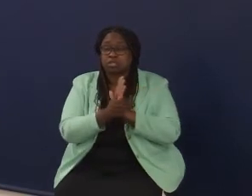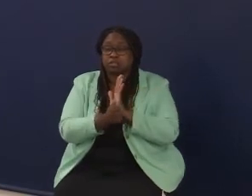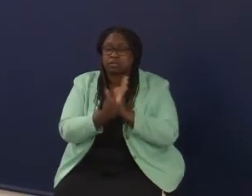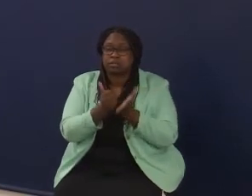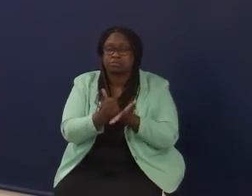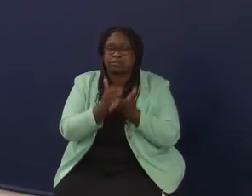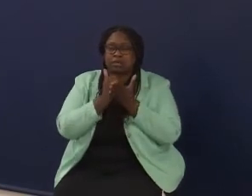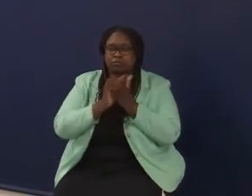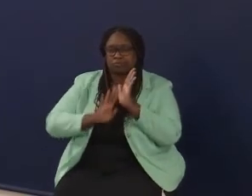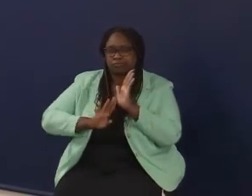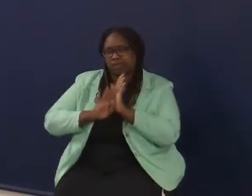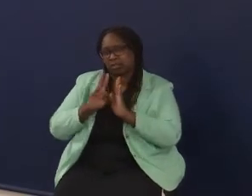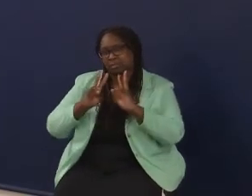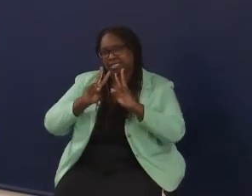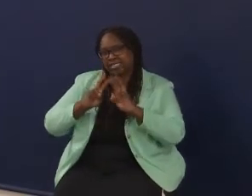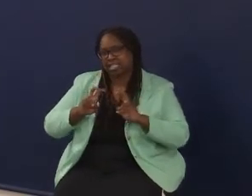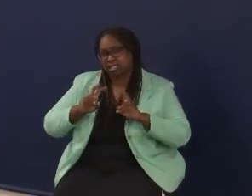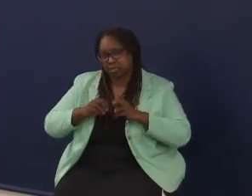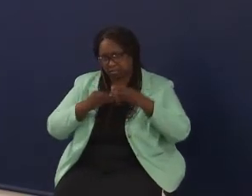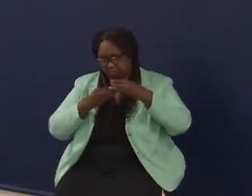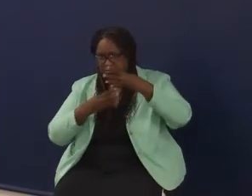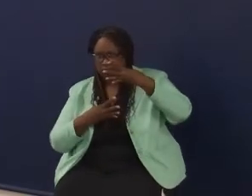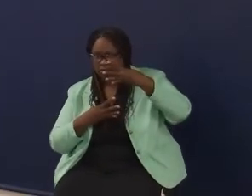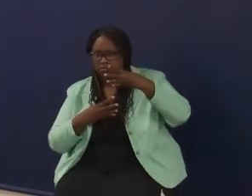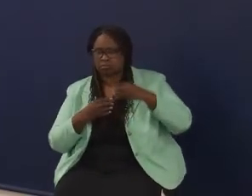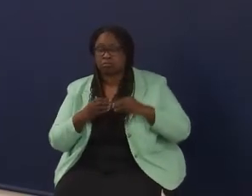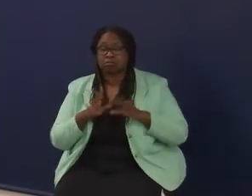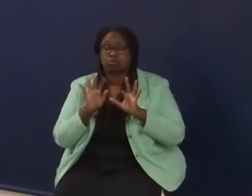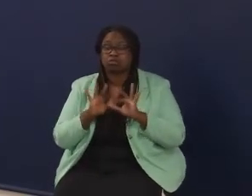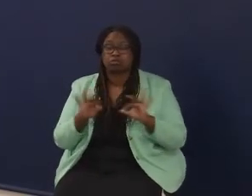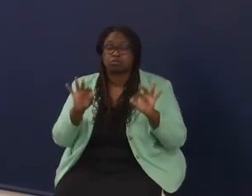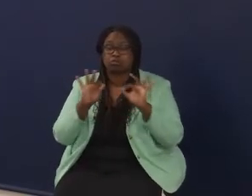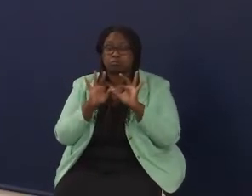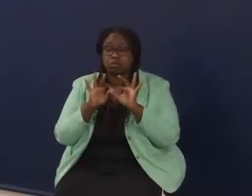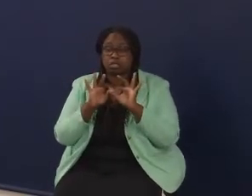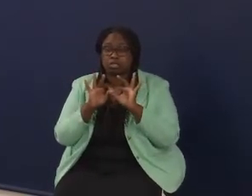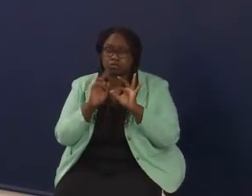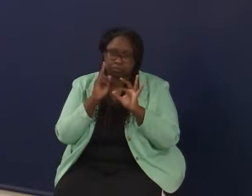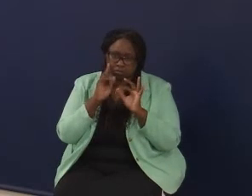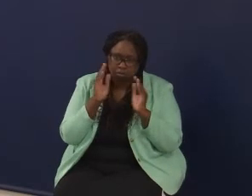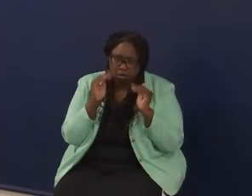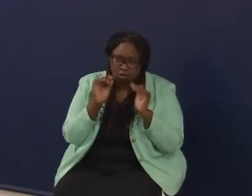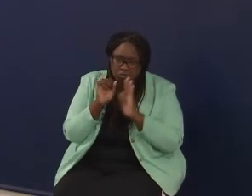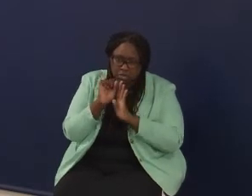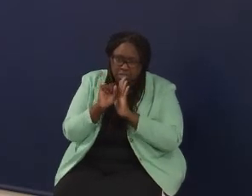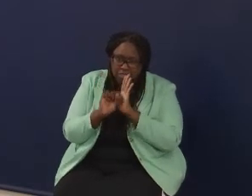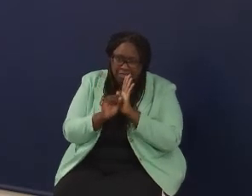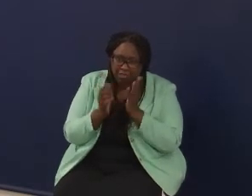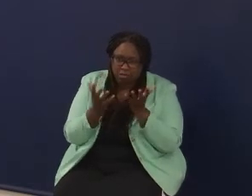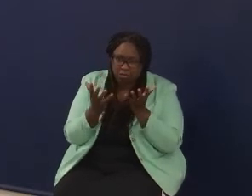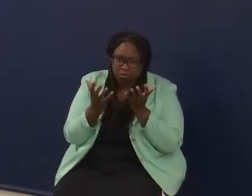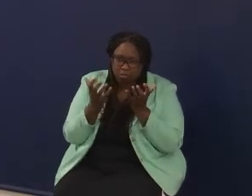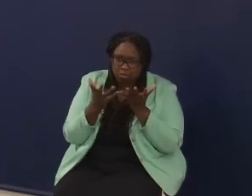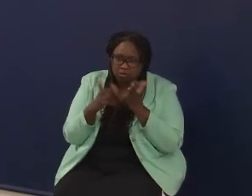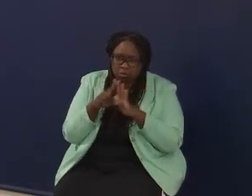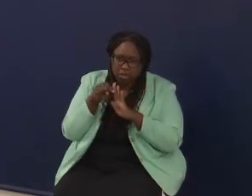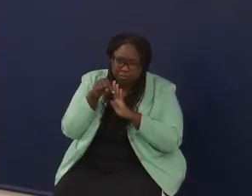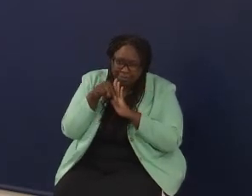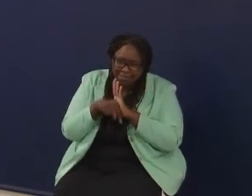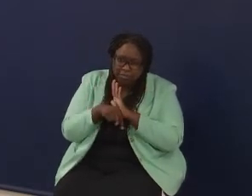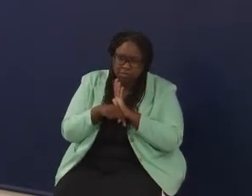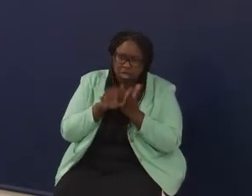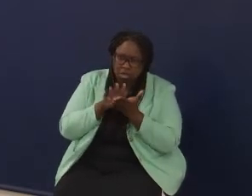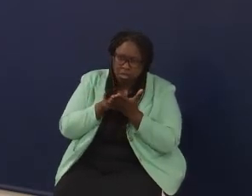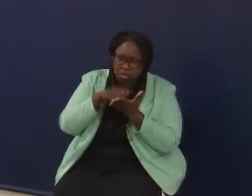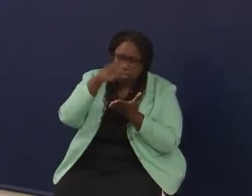key that we have to have is what we're looking for, I would hope, from the state when we're talking about deeper learning, that what we're